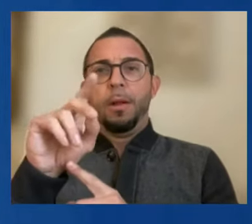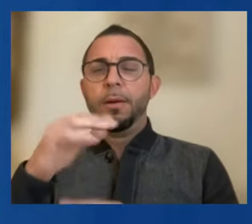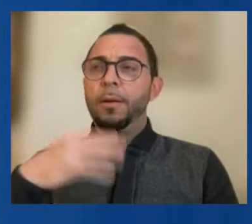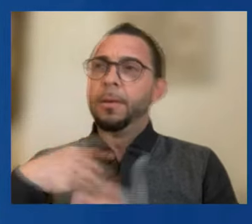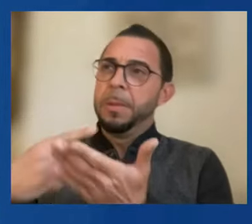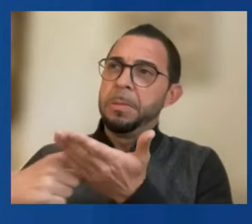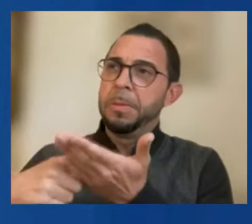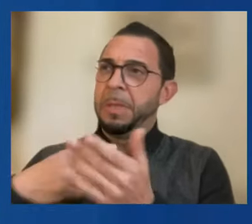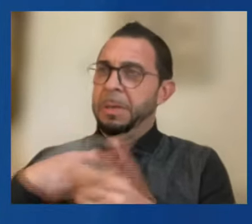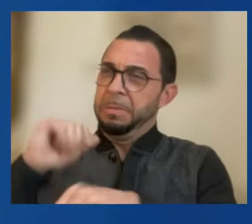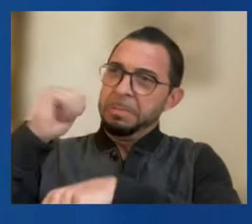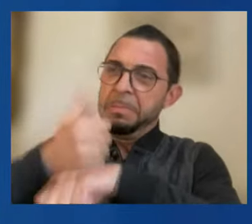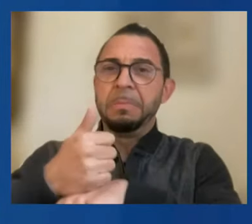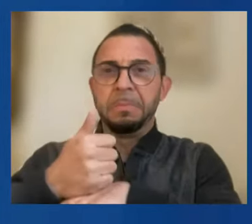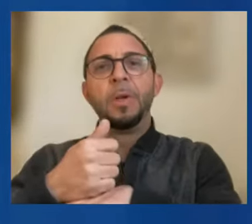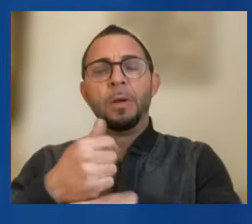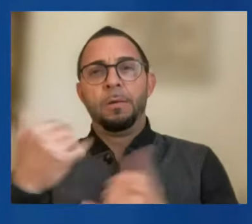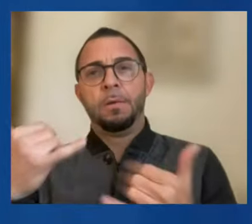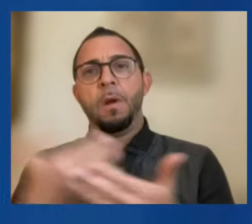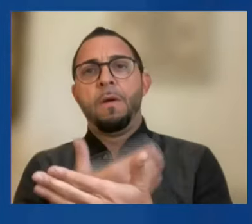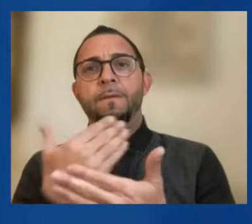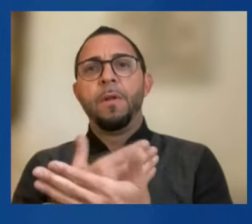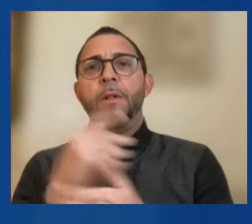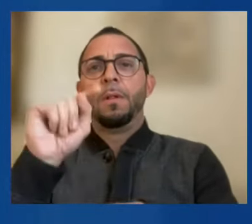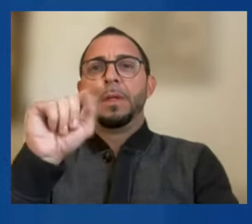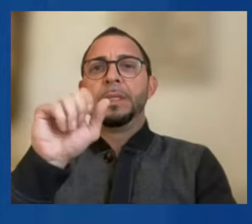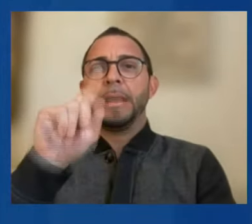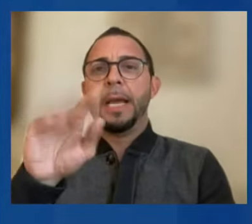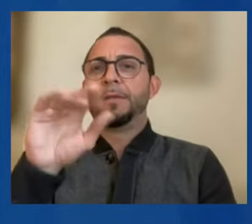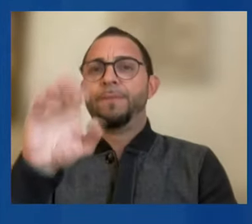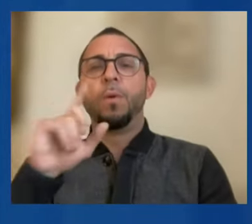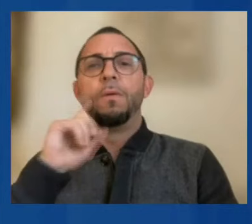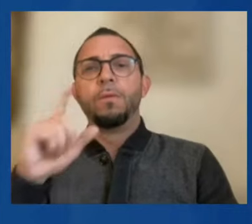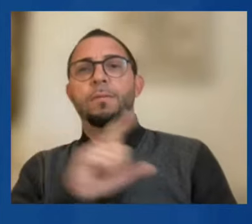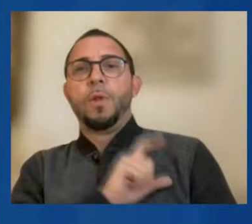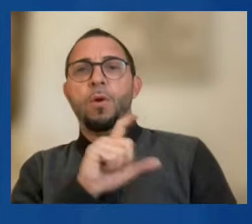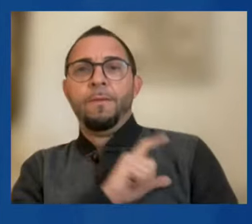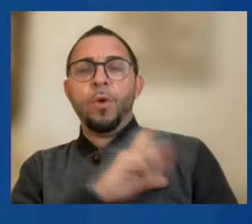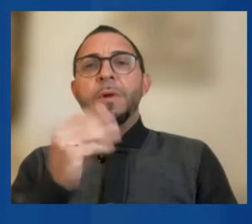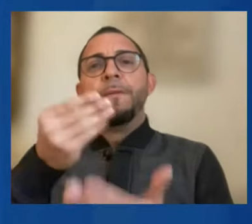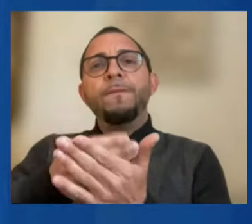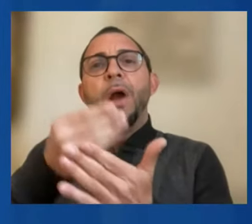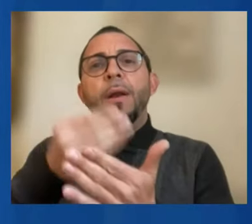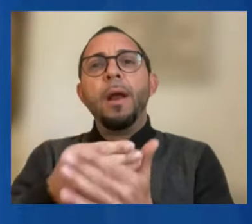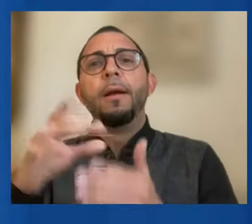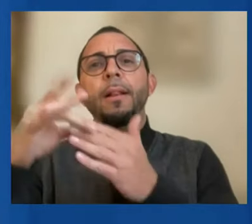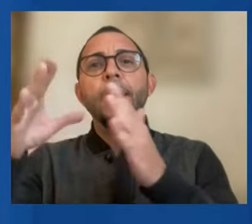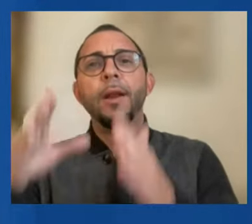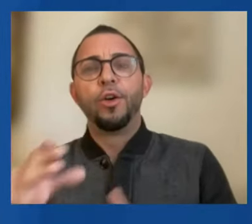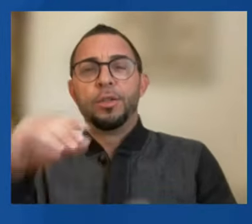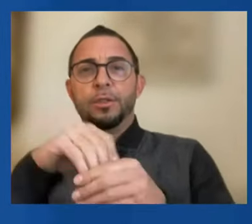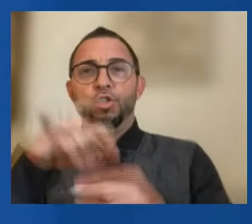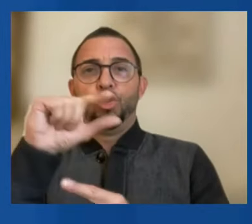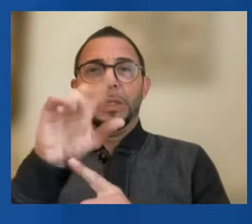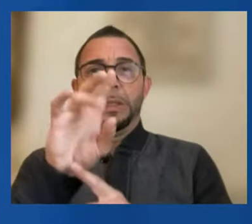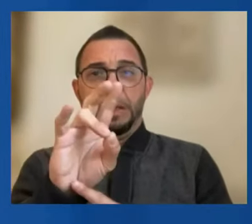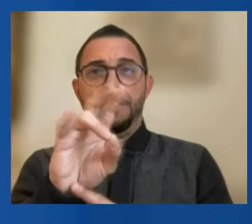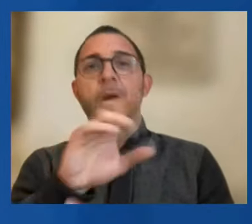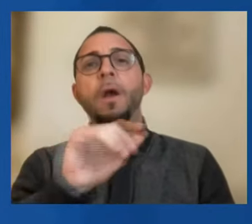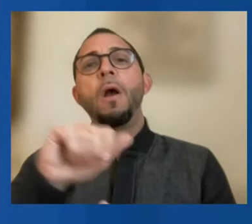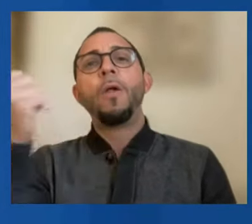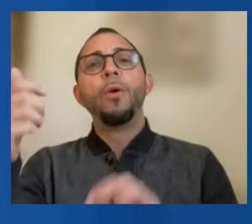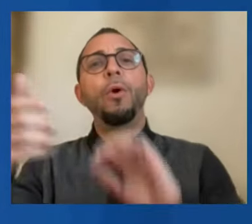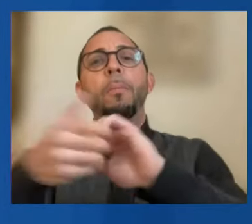force of law enforcement and finance ministry leaders from G7 and partner countries to